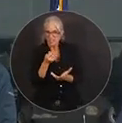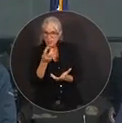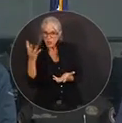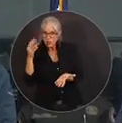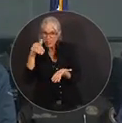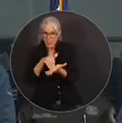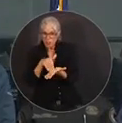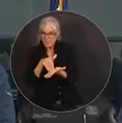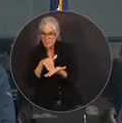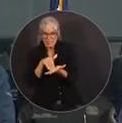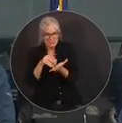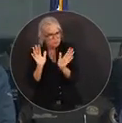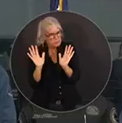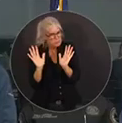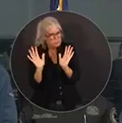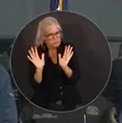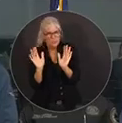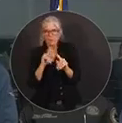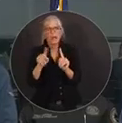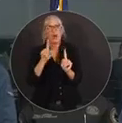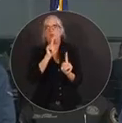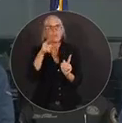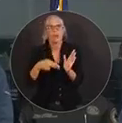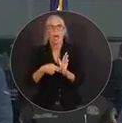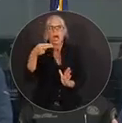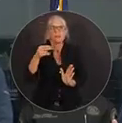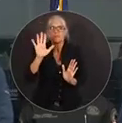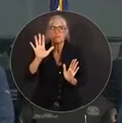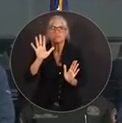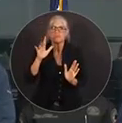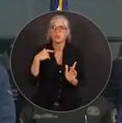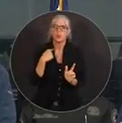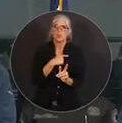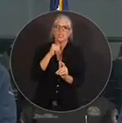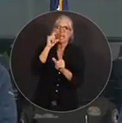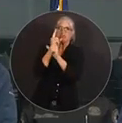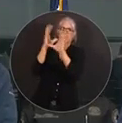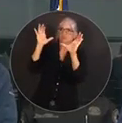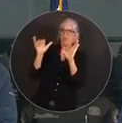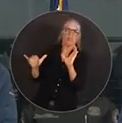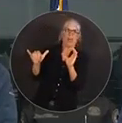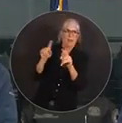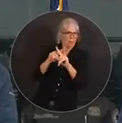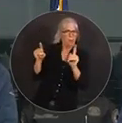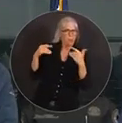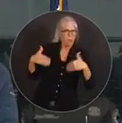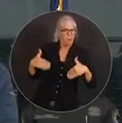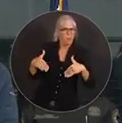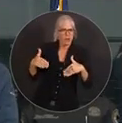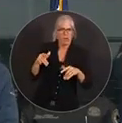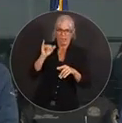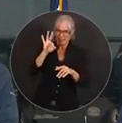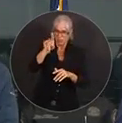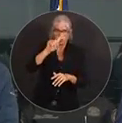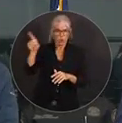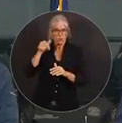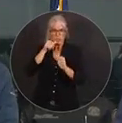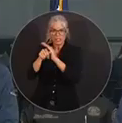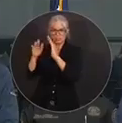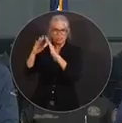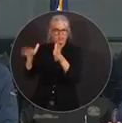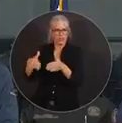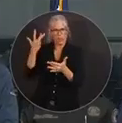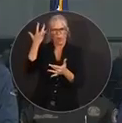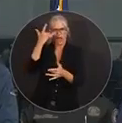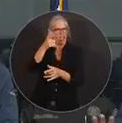So, and honestly, that's not unexpected because if you're going to go to a shelter, you know, why would you go two days before the